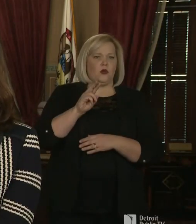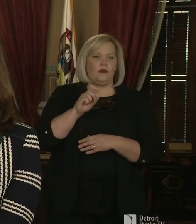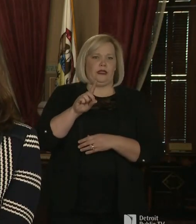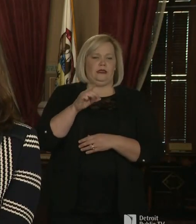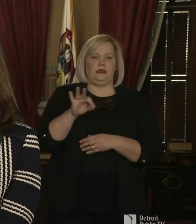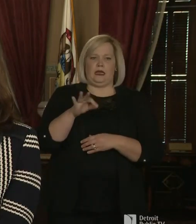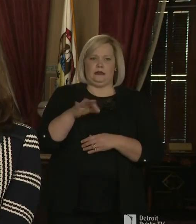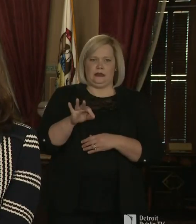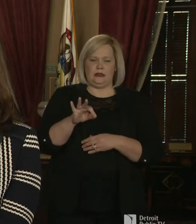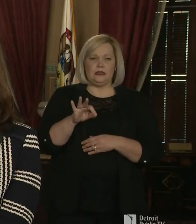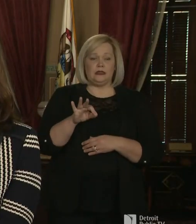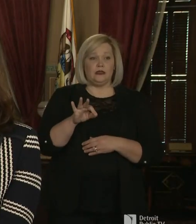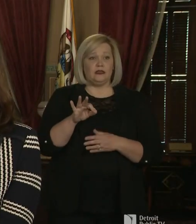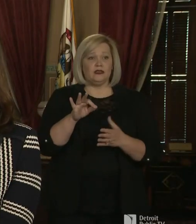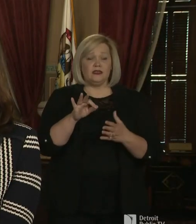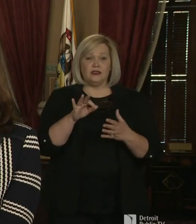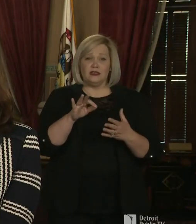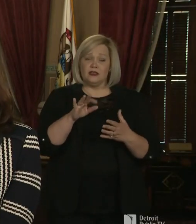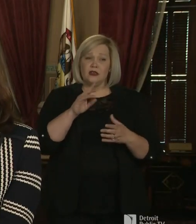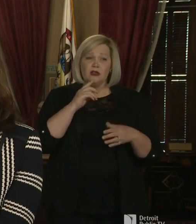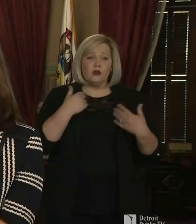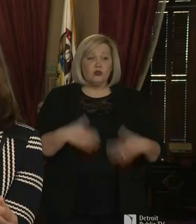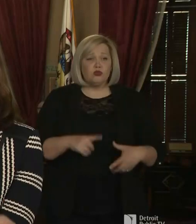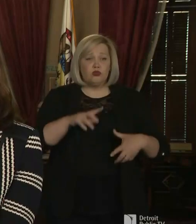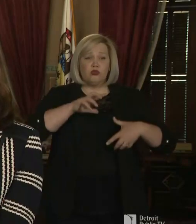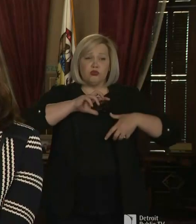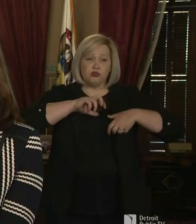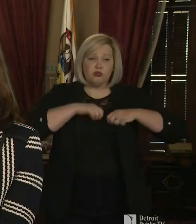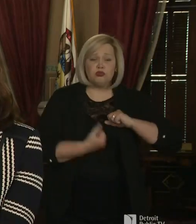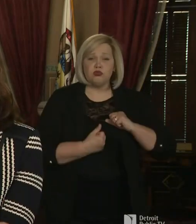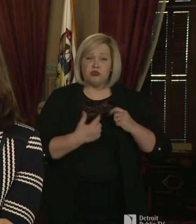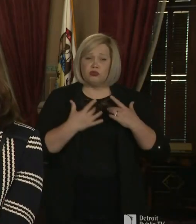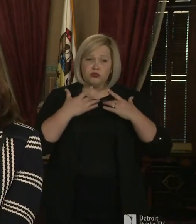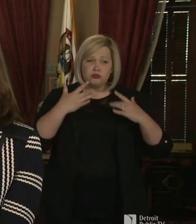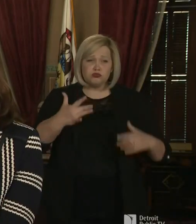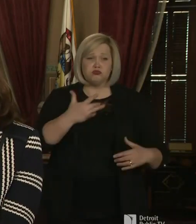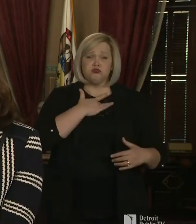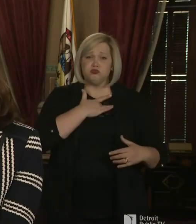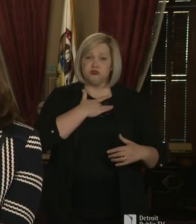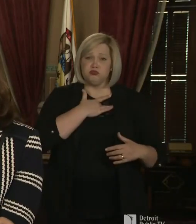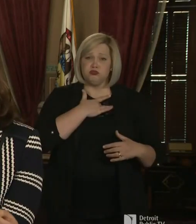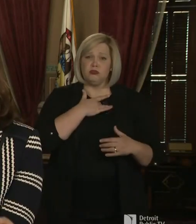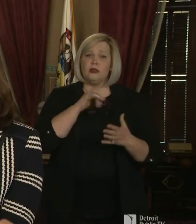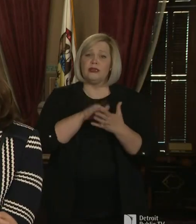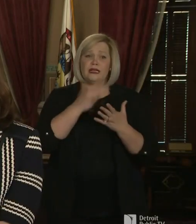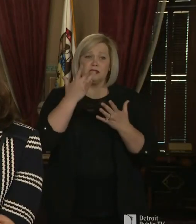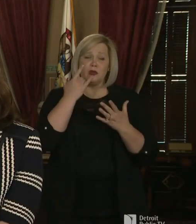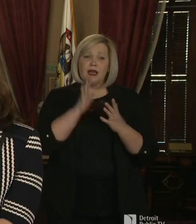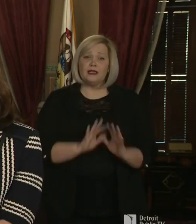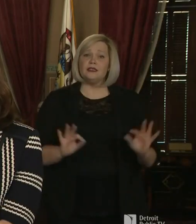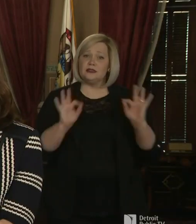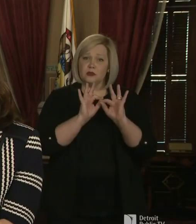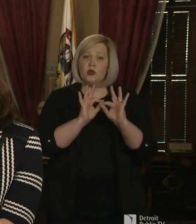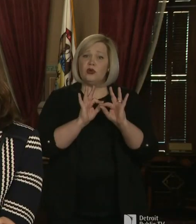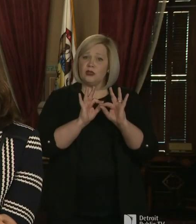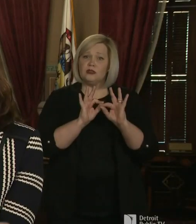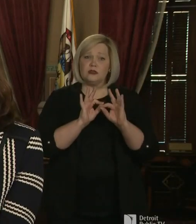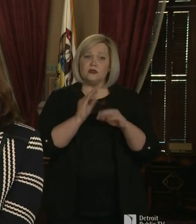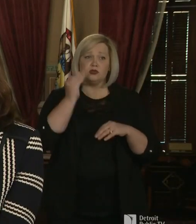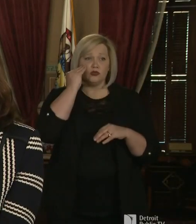it's something that is heartbreaking. And I think that's why it's so important that we remember that each one of these